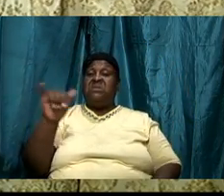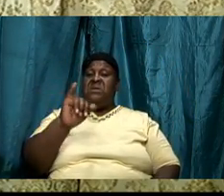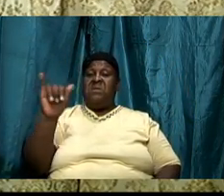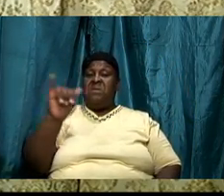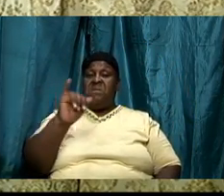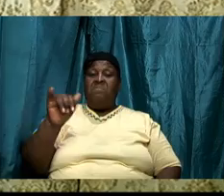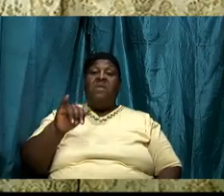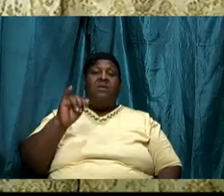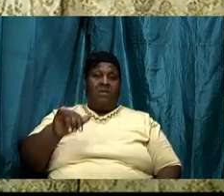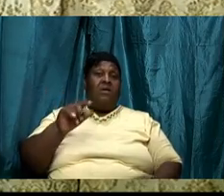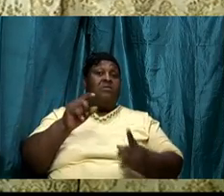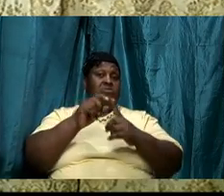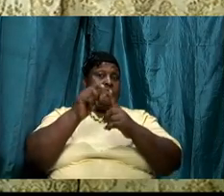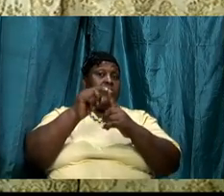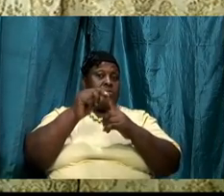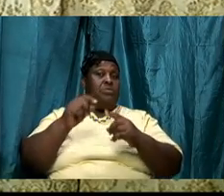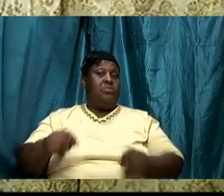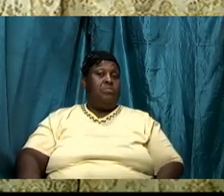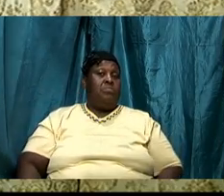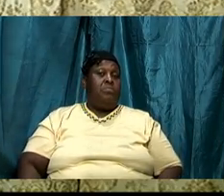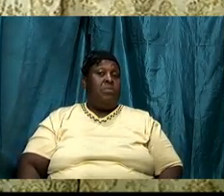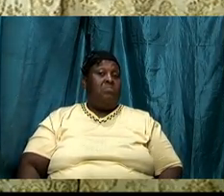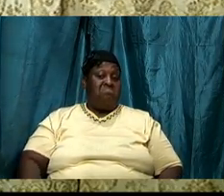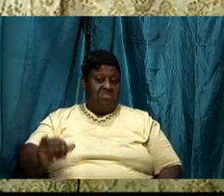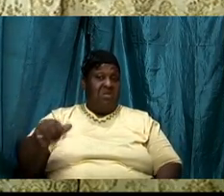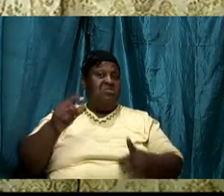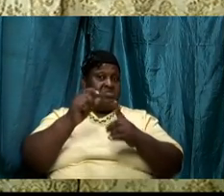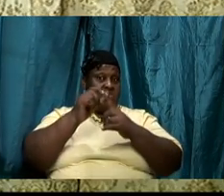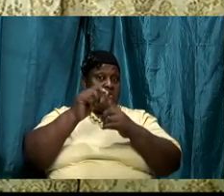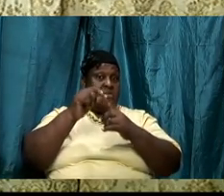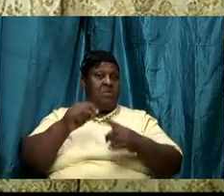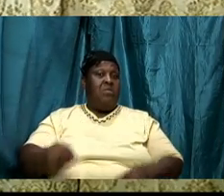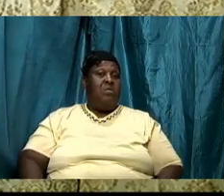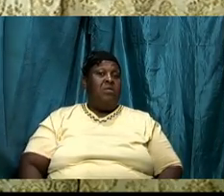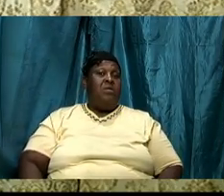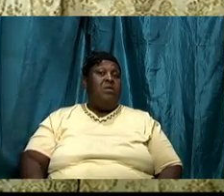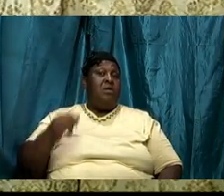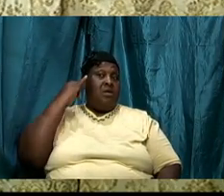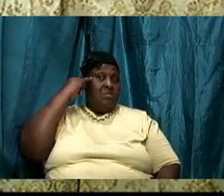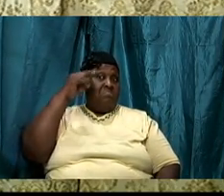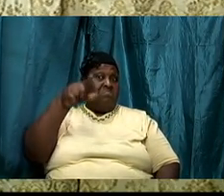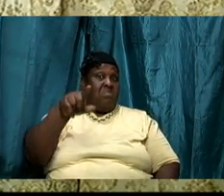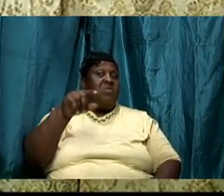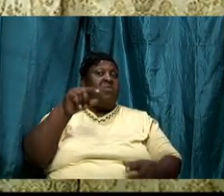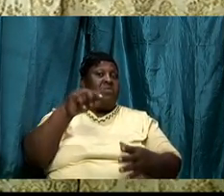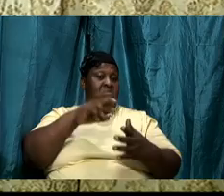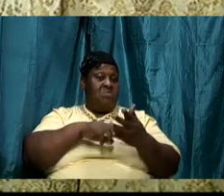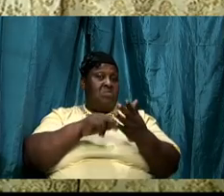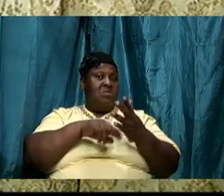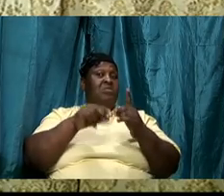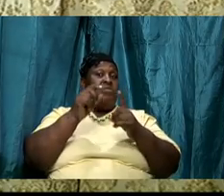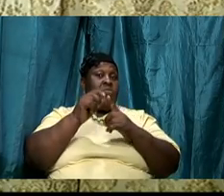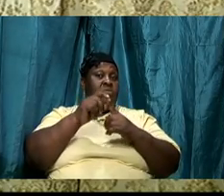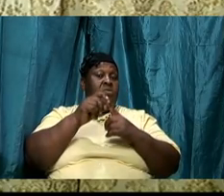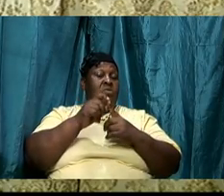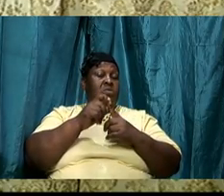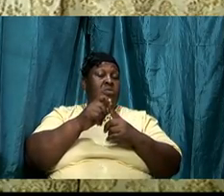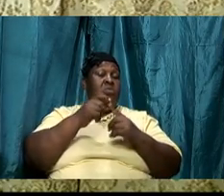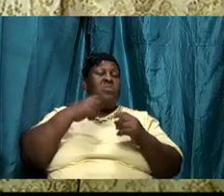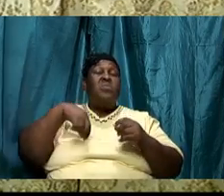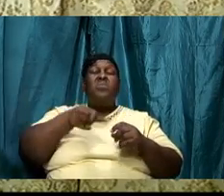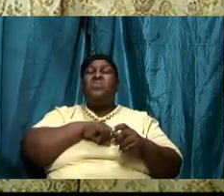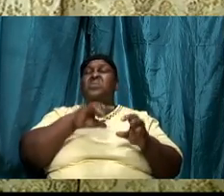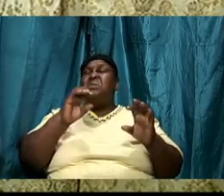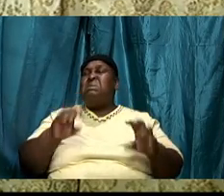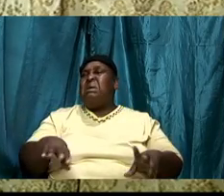that's the word that's that's word you're in the word we can meet upon so